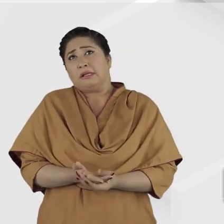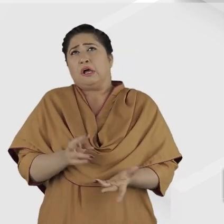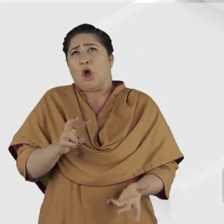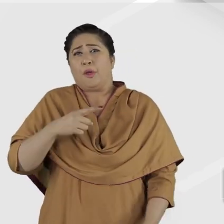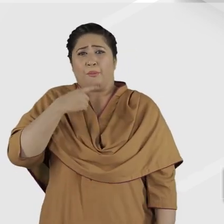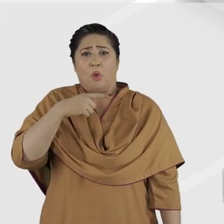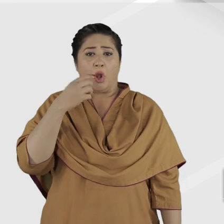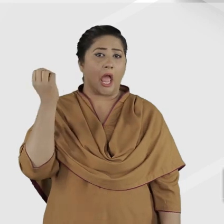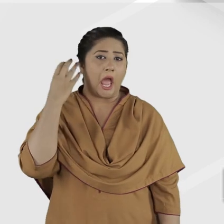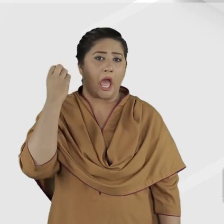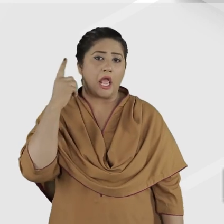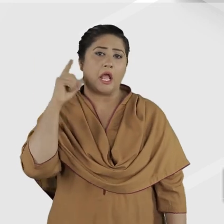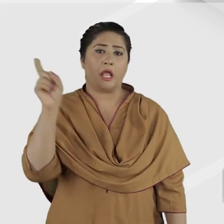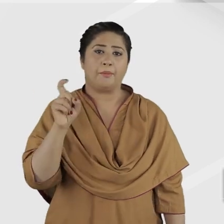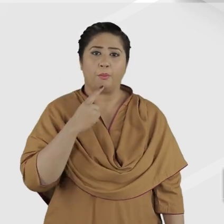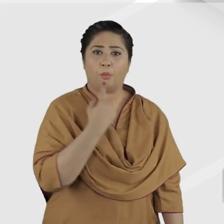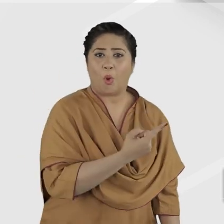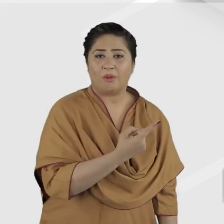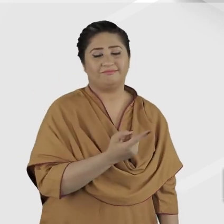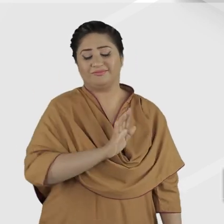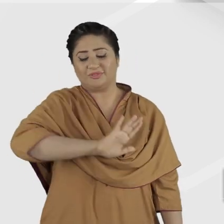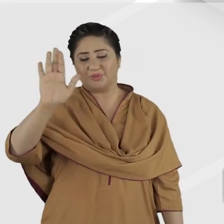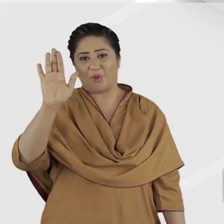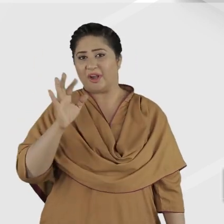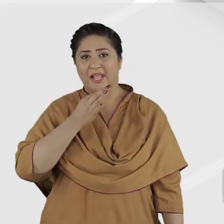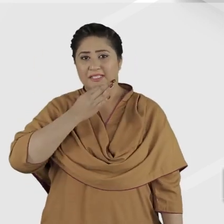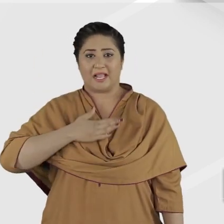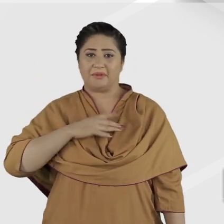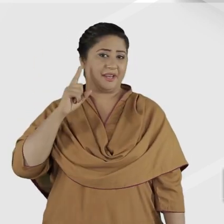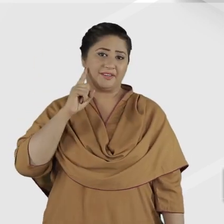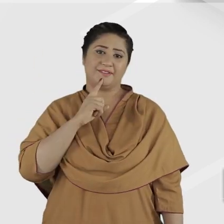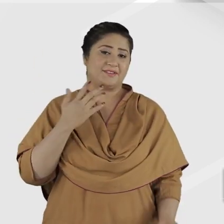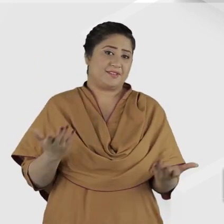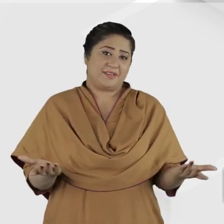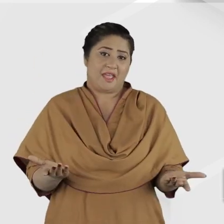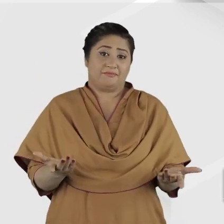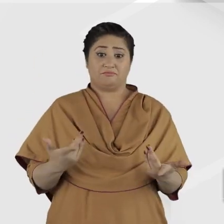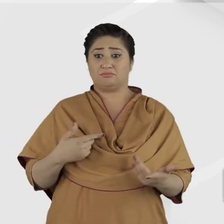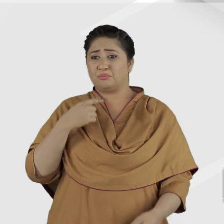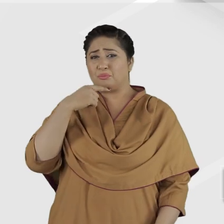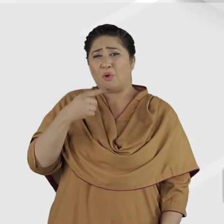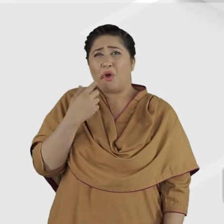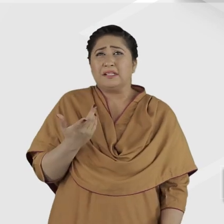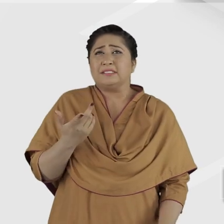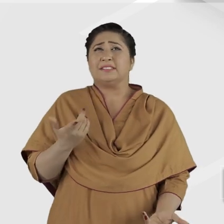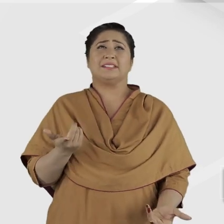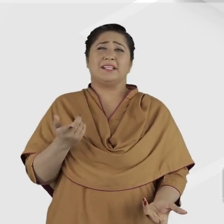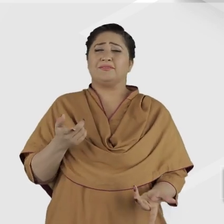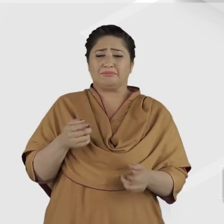term hearing impaired is also not acceptable to deaf people. It implies that something about them is